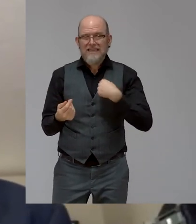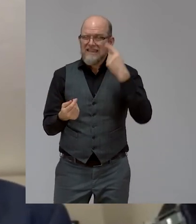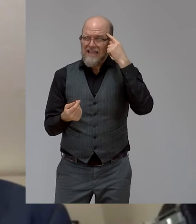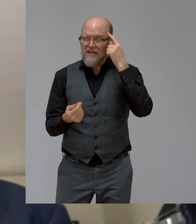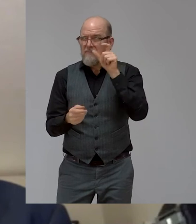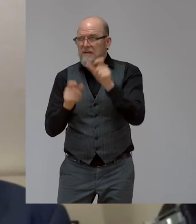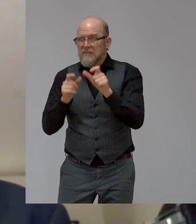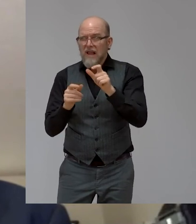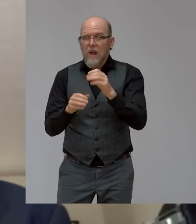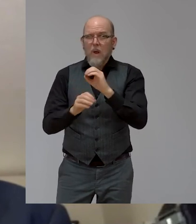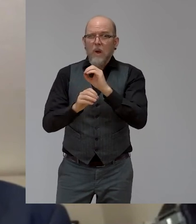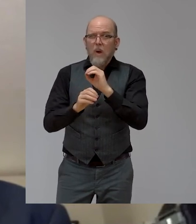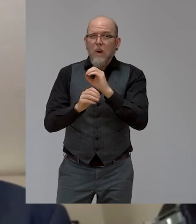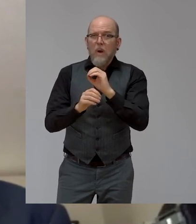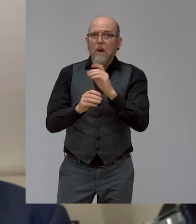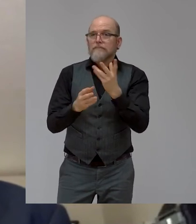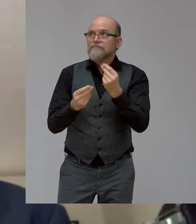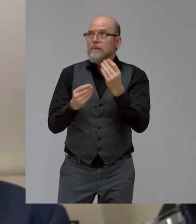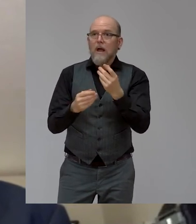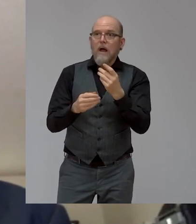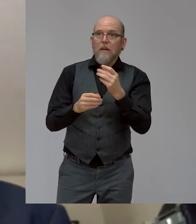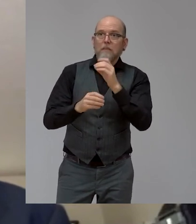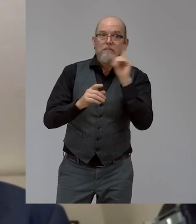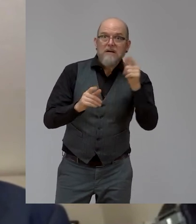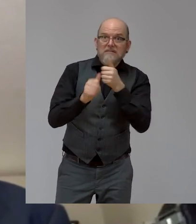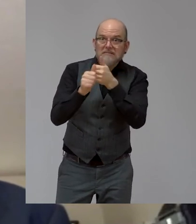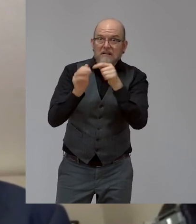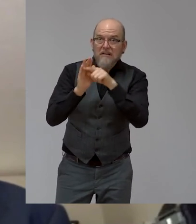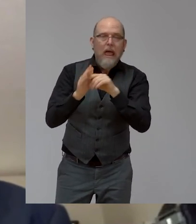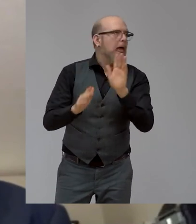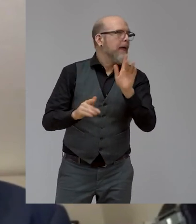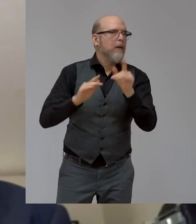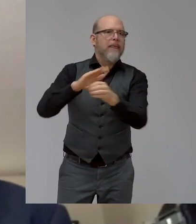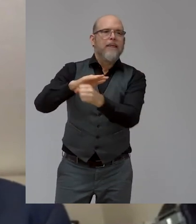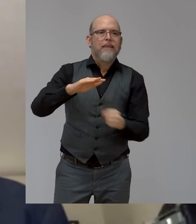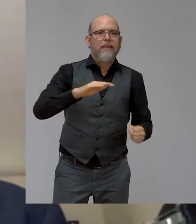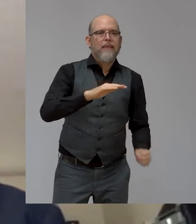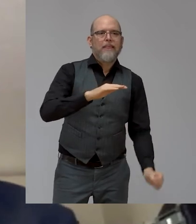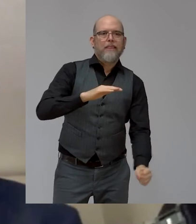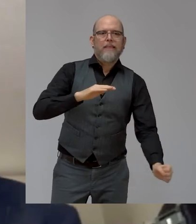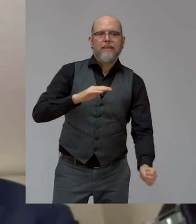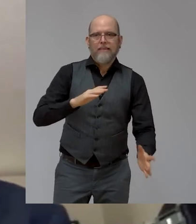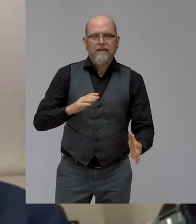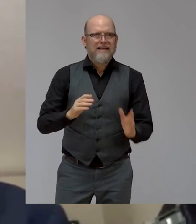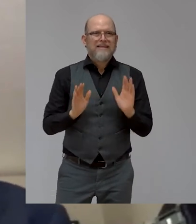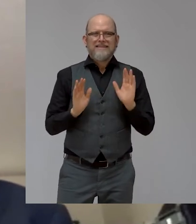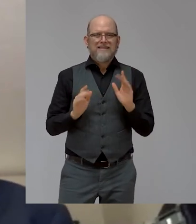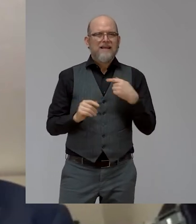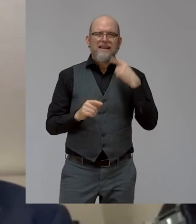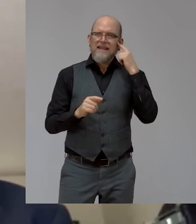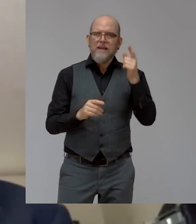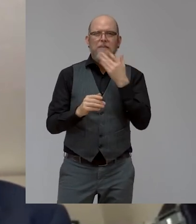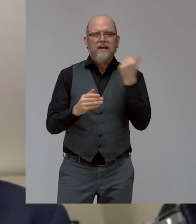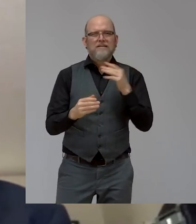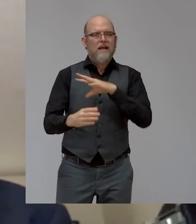we didn't see that it is really inclusive across all types of disabilities. So, would definitely not